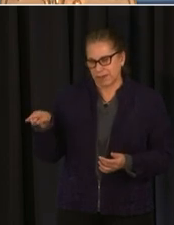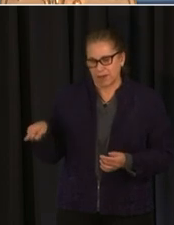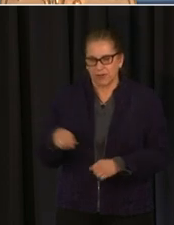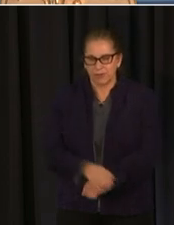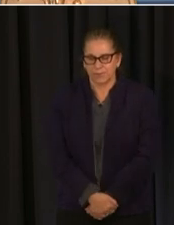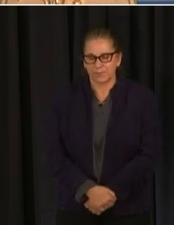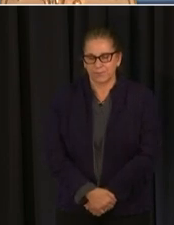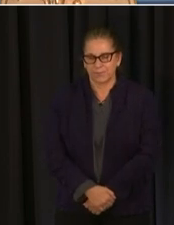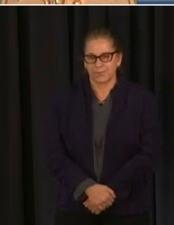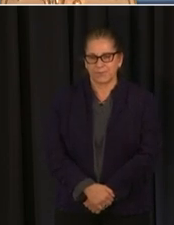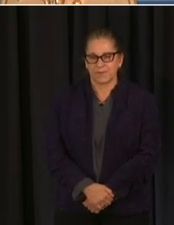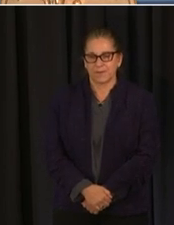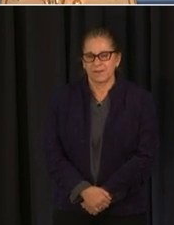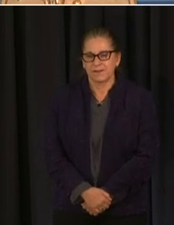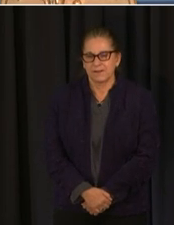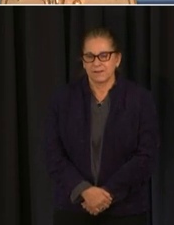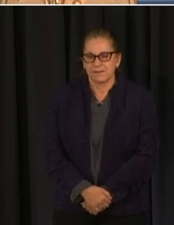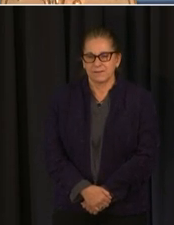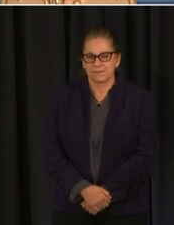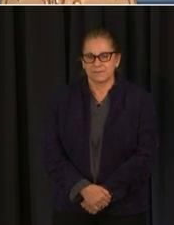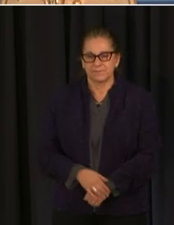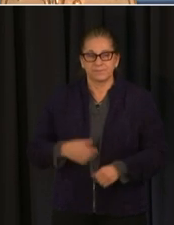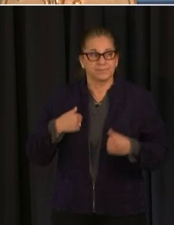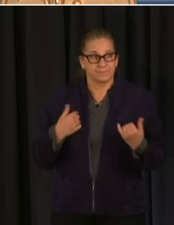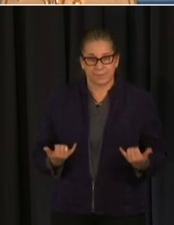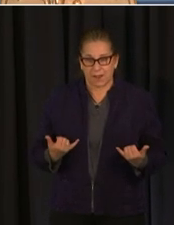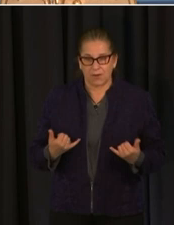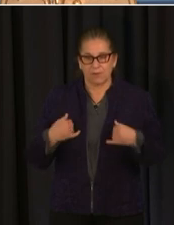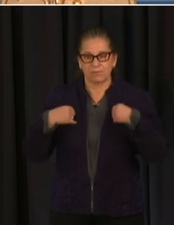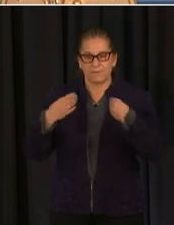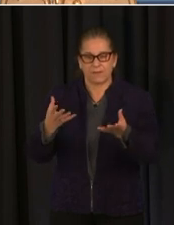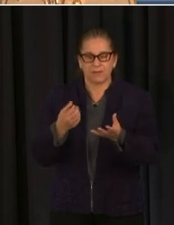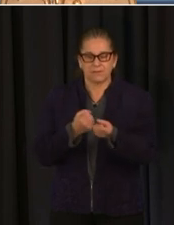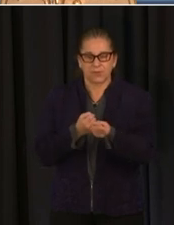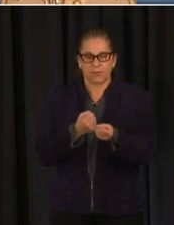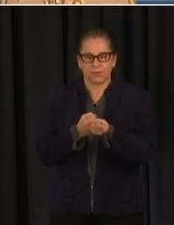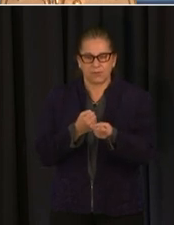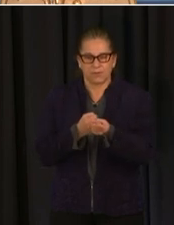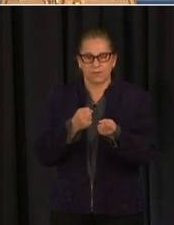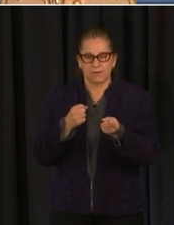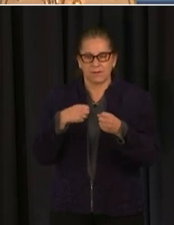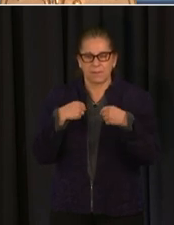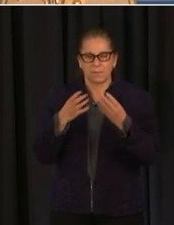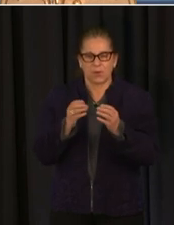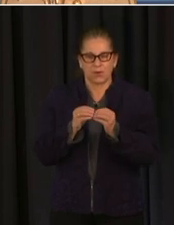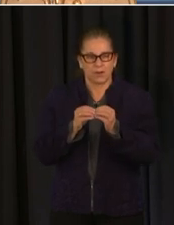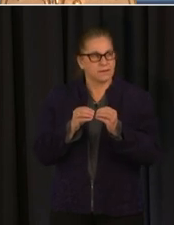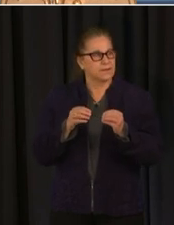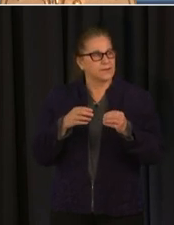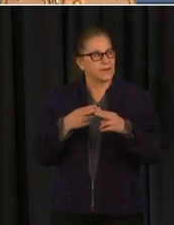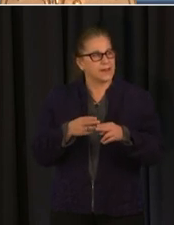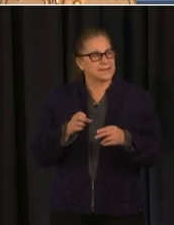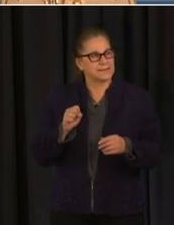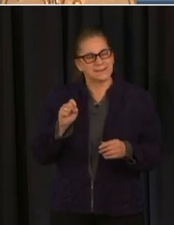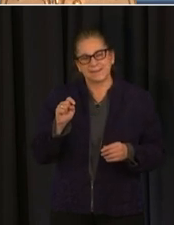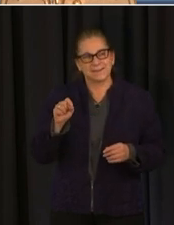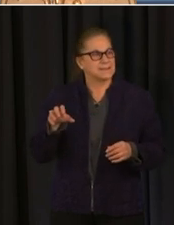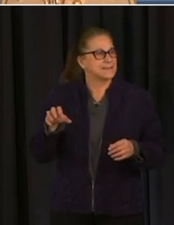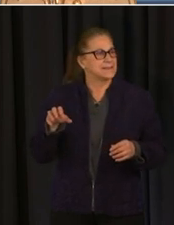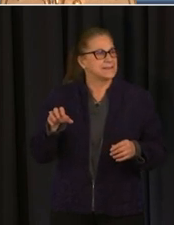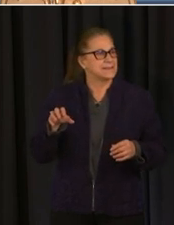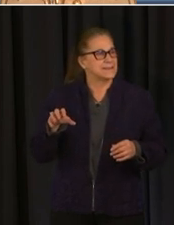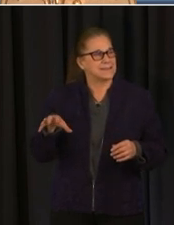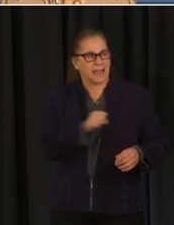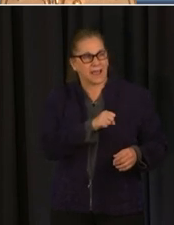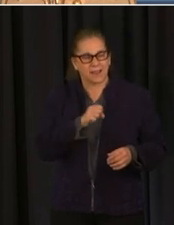are going to support more of the take the take the shot vaccine efforts and if you are a business that